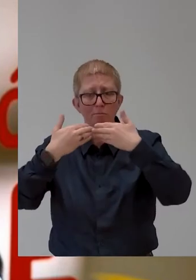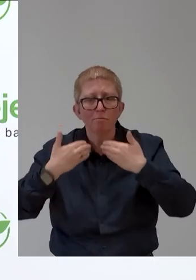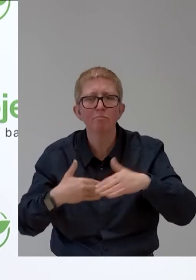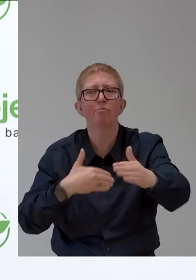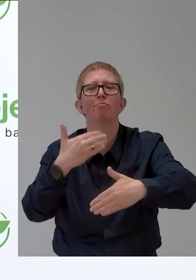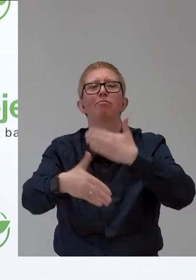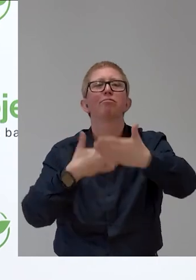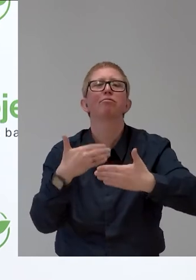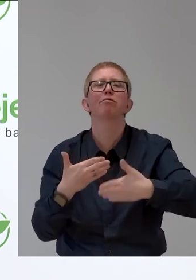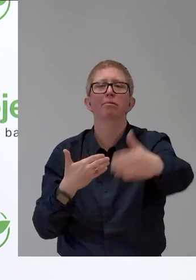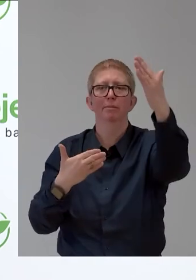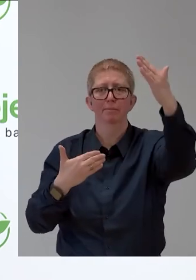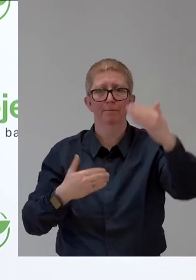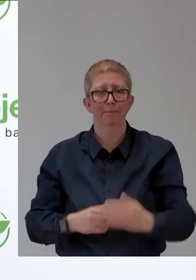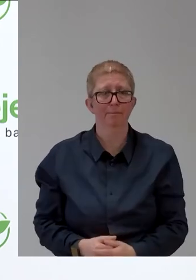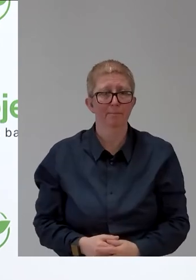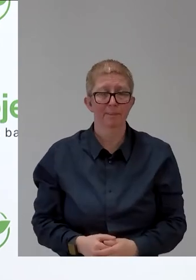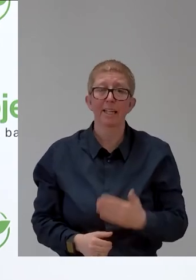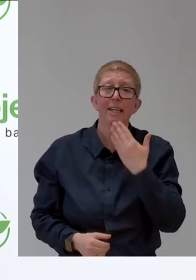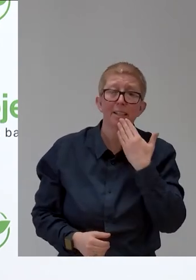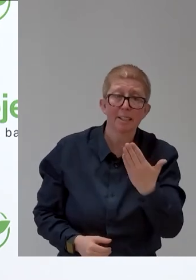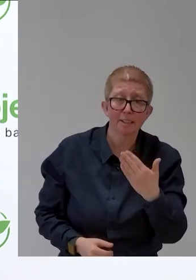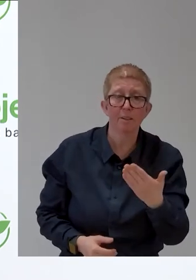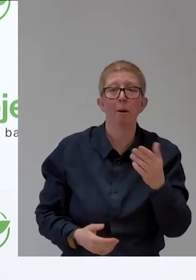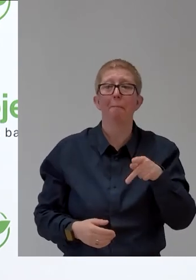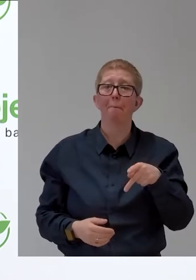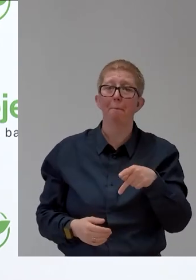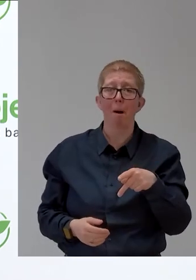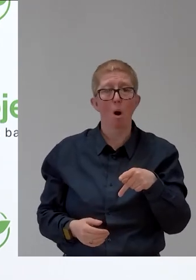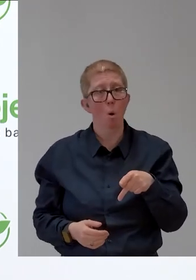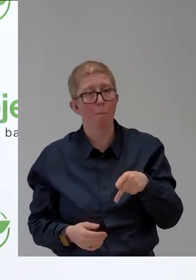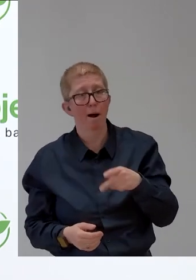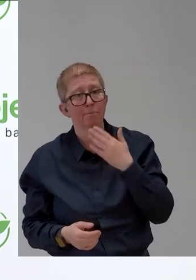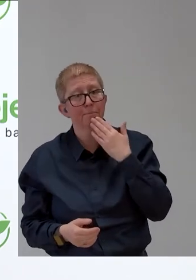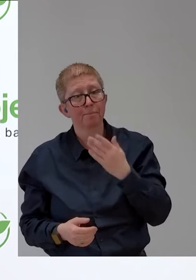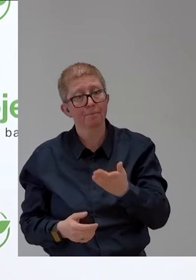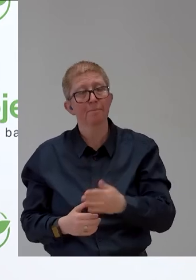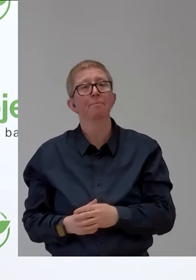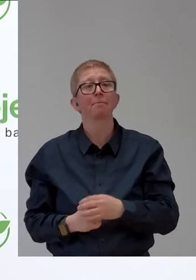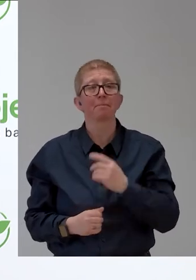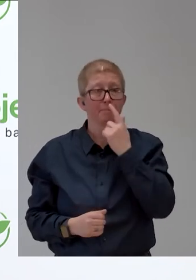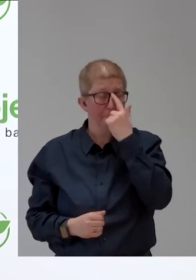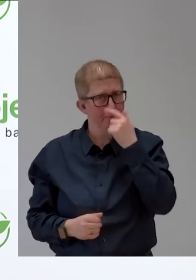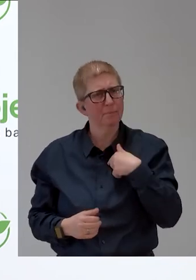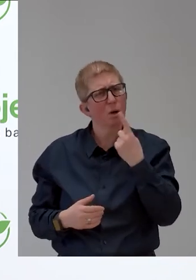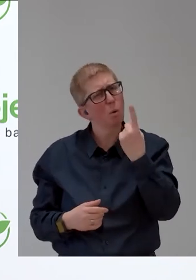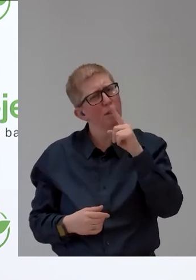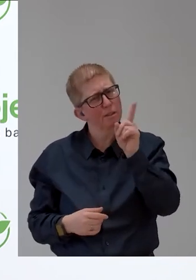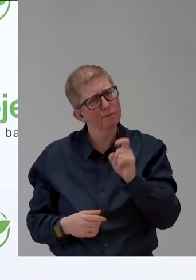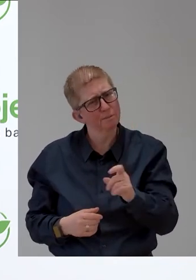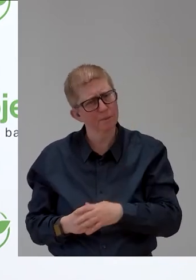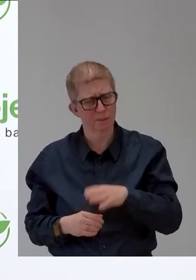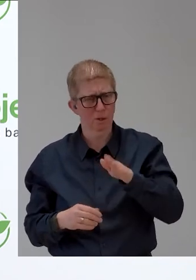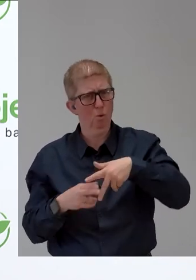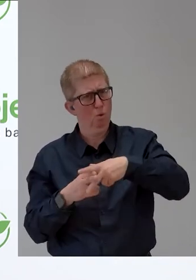Okay. Thank you, Paloma. One closing question. The tools and the devices that we saw